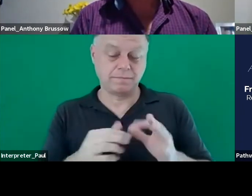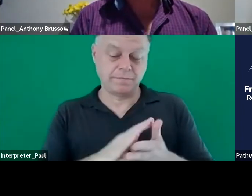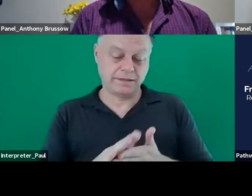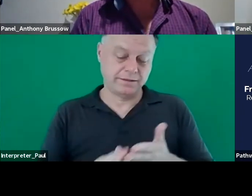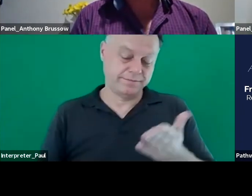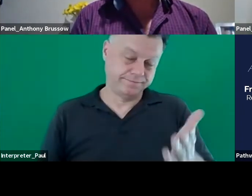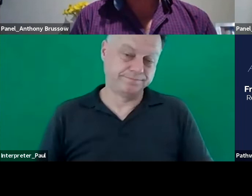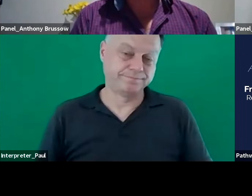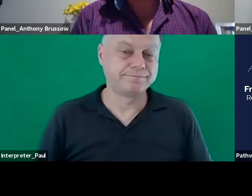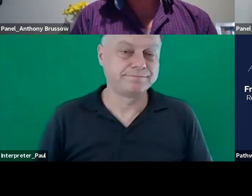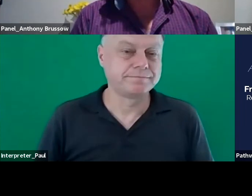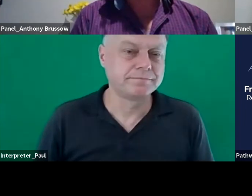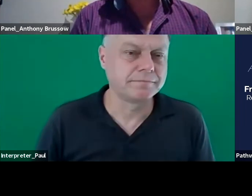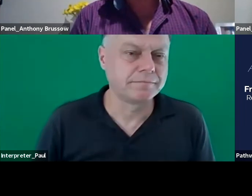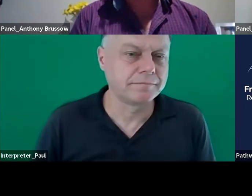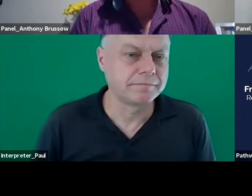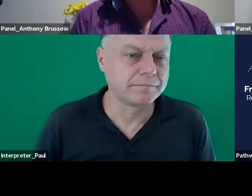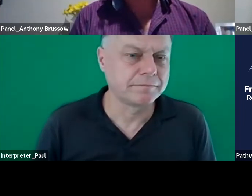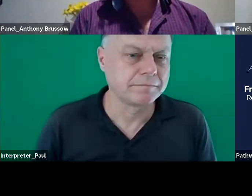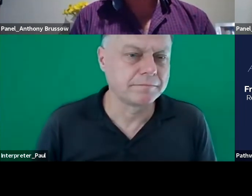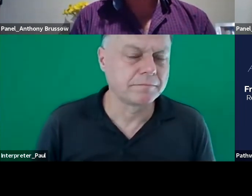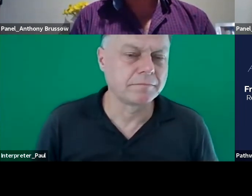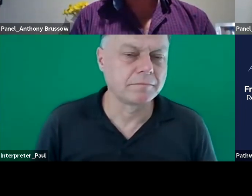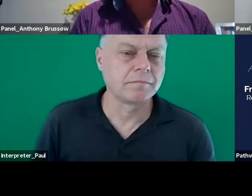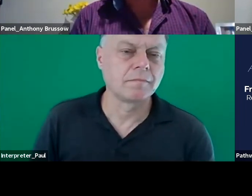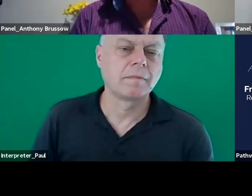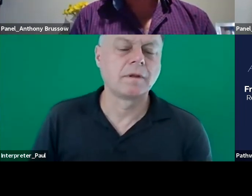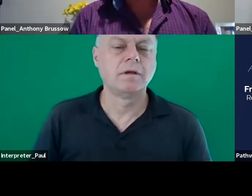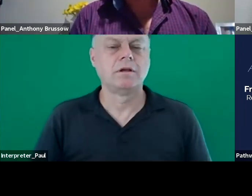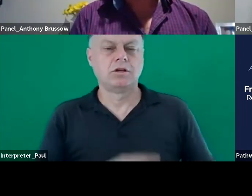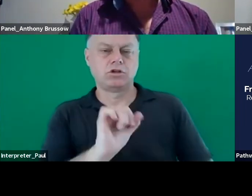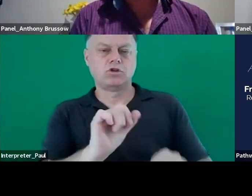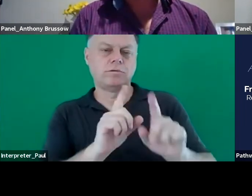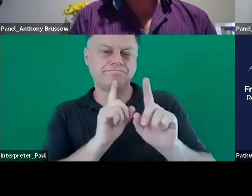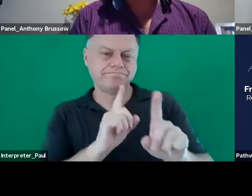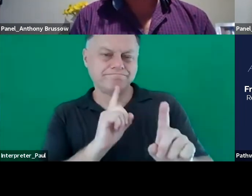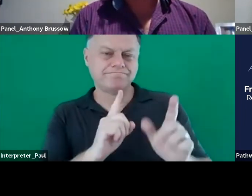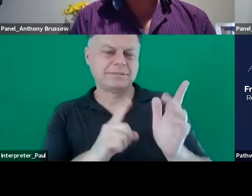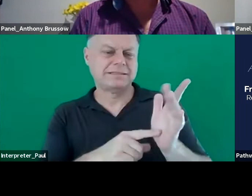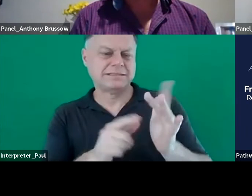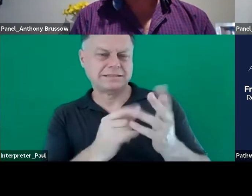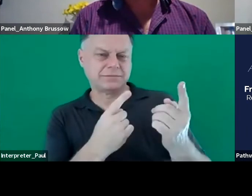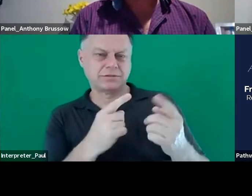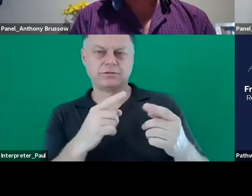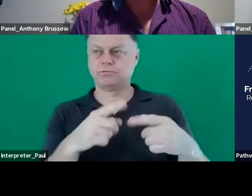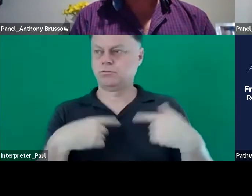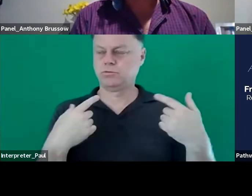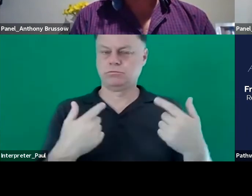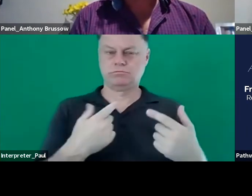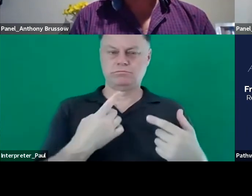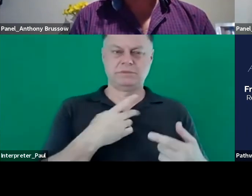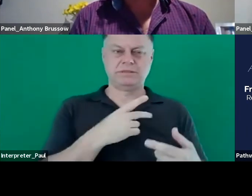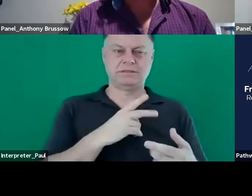is what tips could you suggest to us as practitioners and our respective institutions regarding making